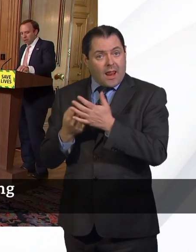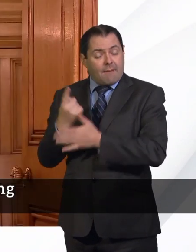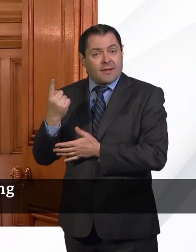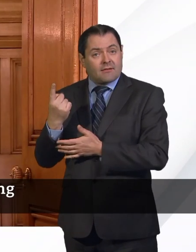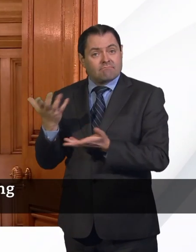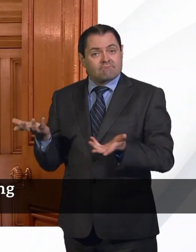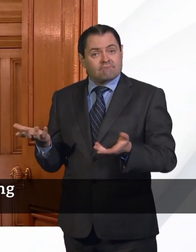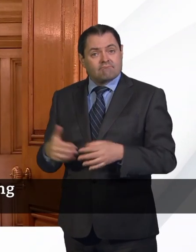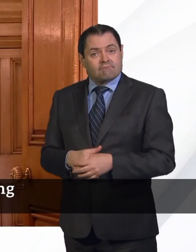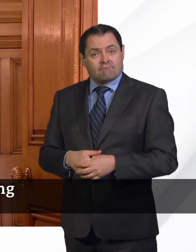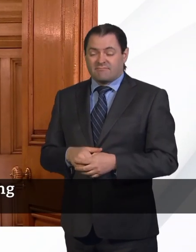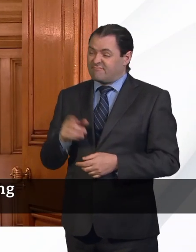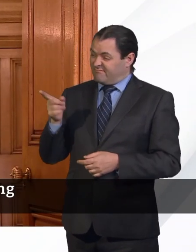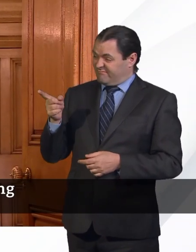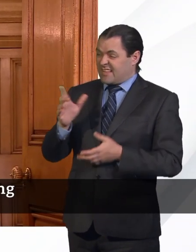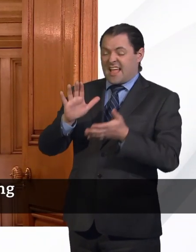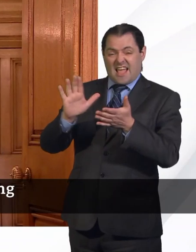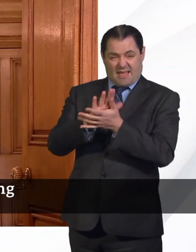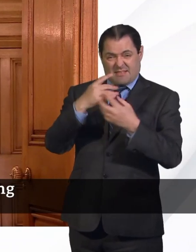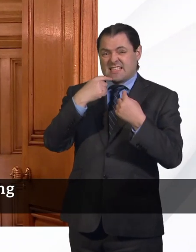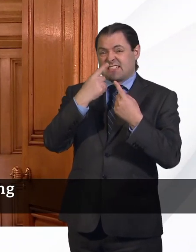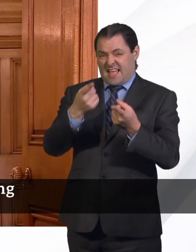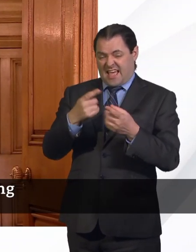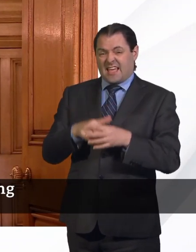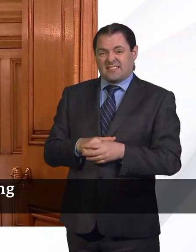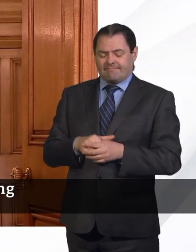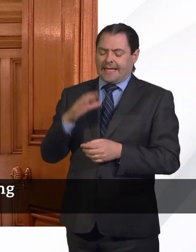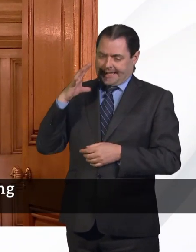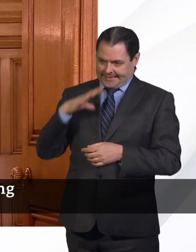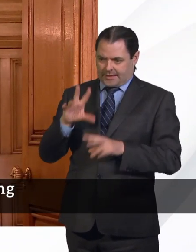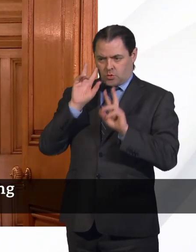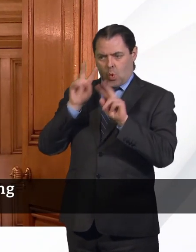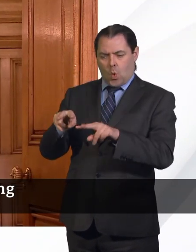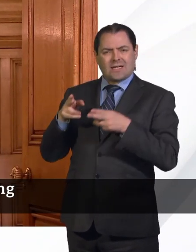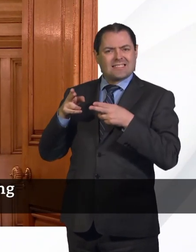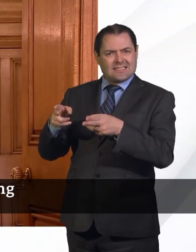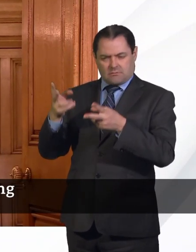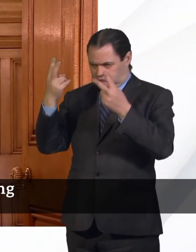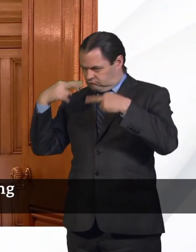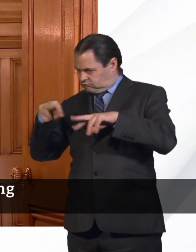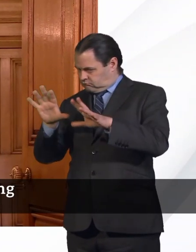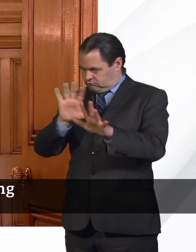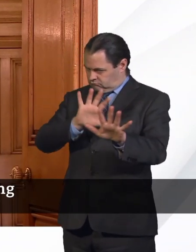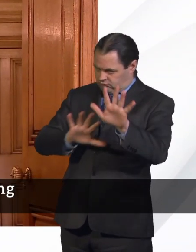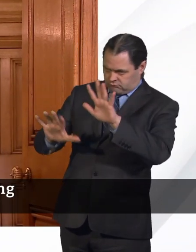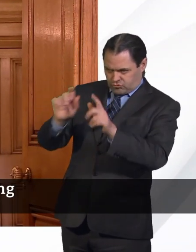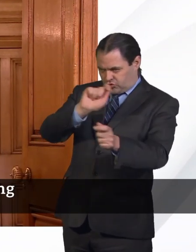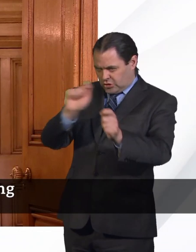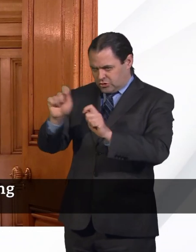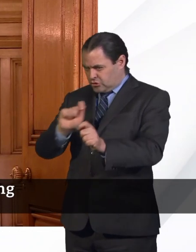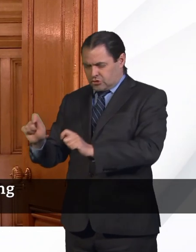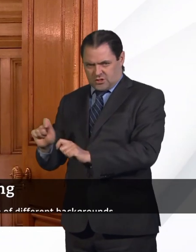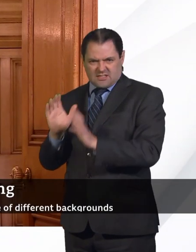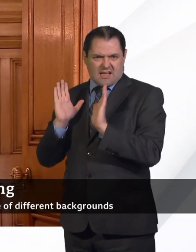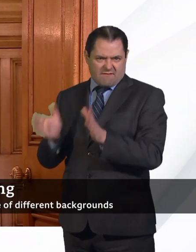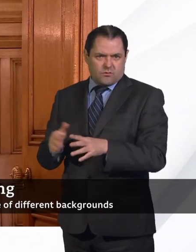Well, I'm glad to say, Sarah, that we absolutely need to make those reforms to social care